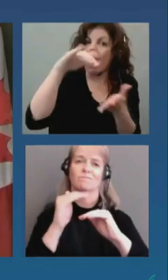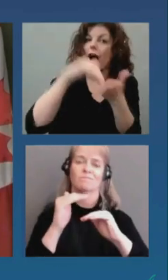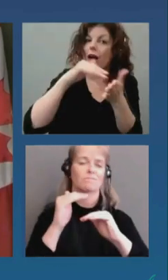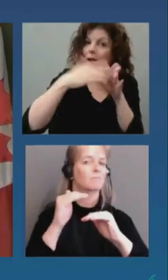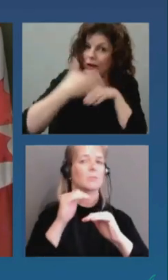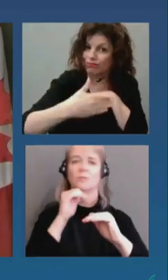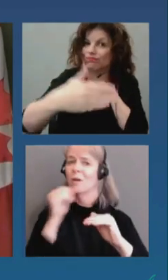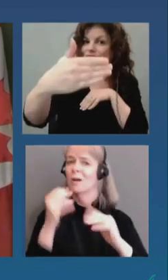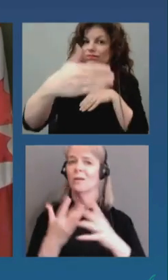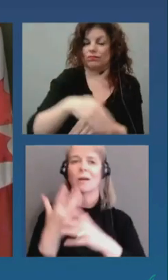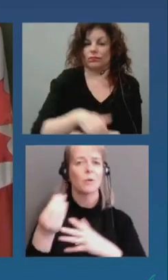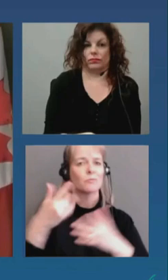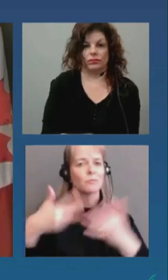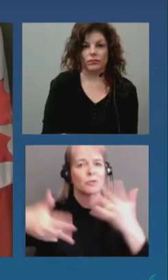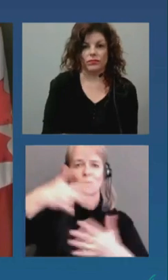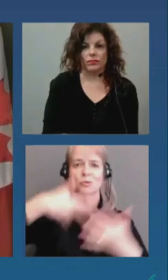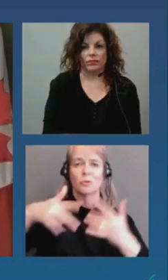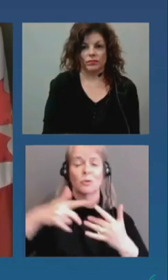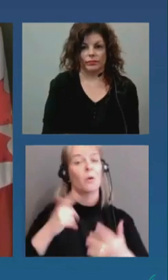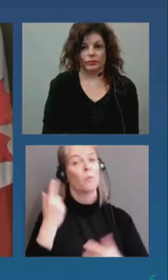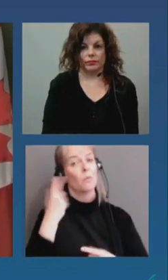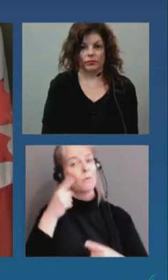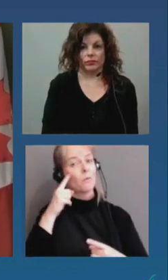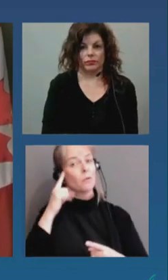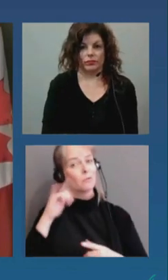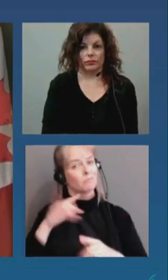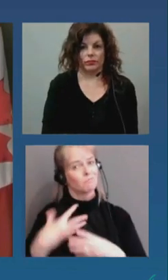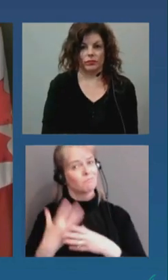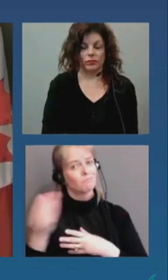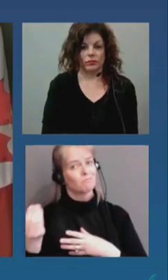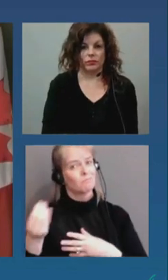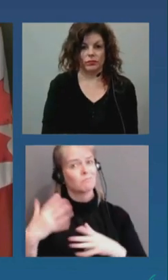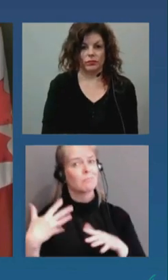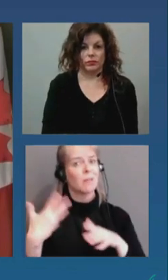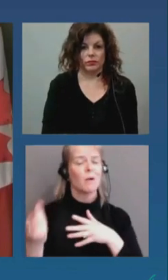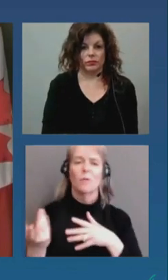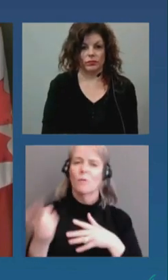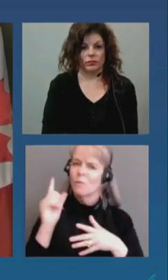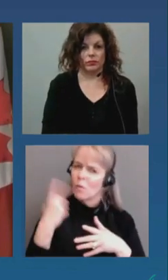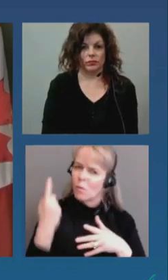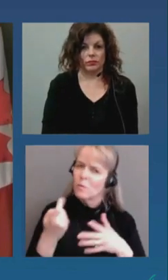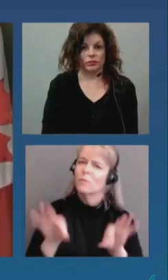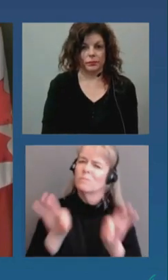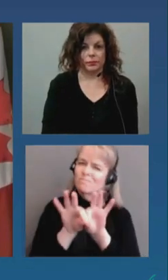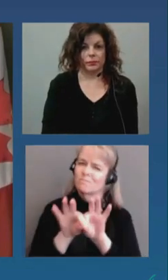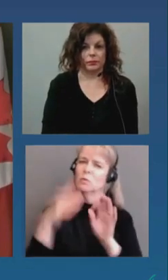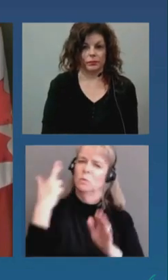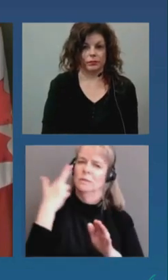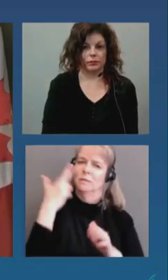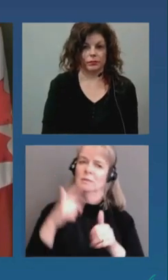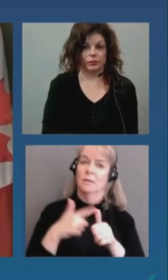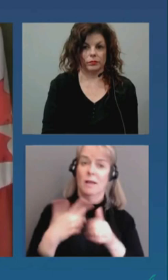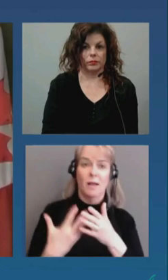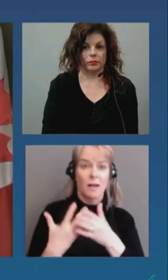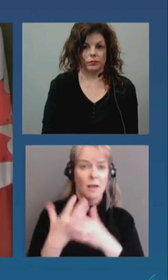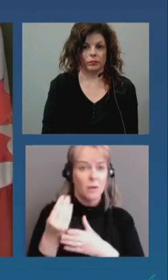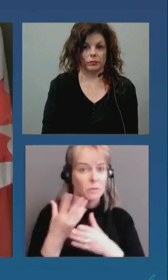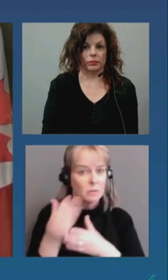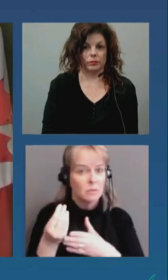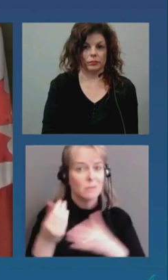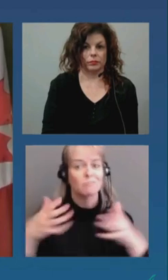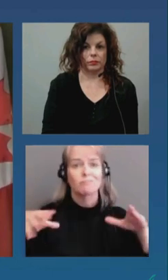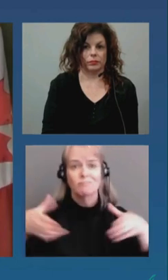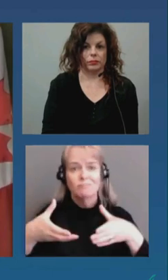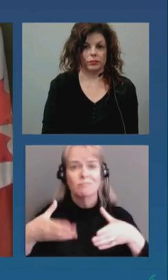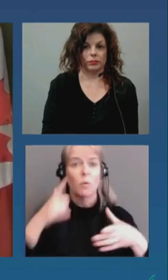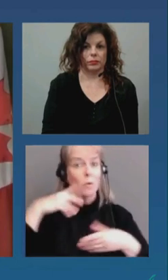means that you should only be leaving your home for essential reasons gatherings both indoor and outdoor are limited to members of